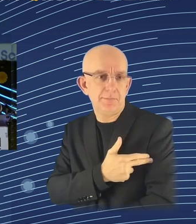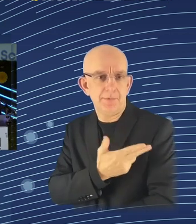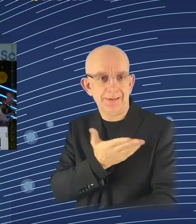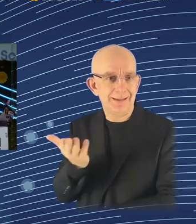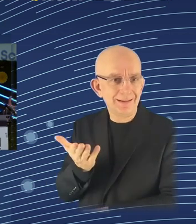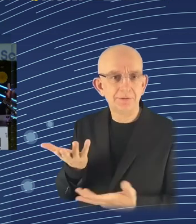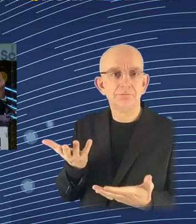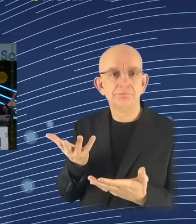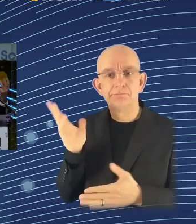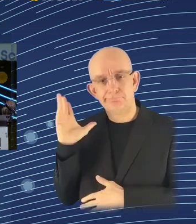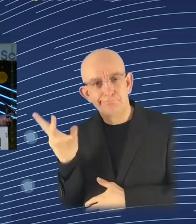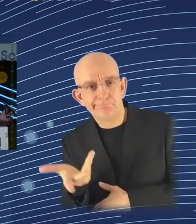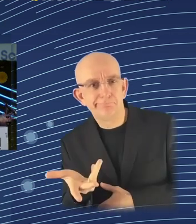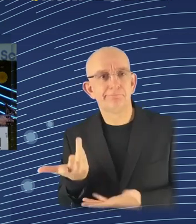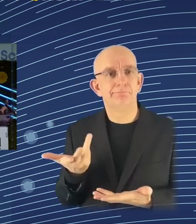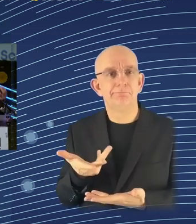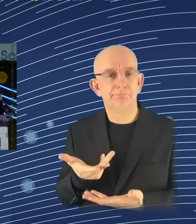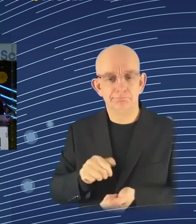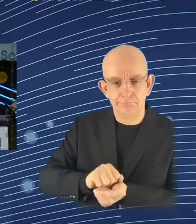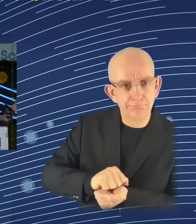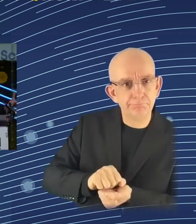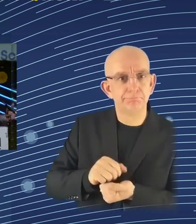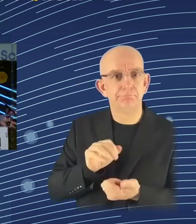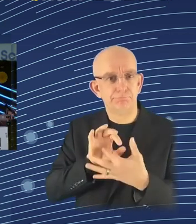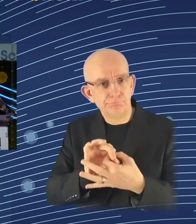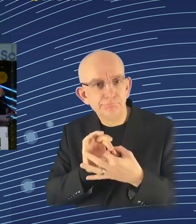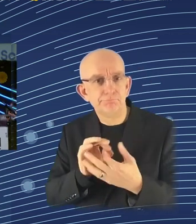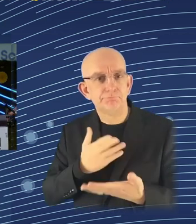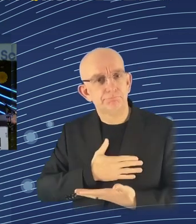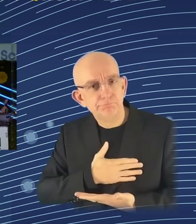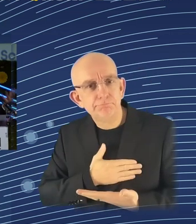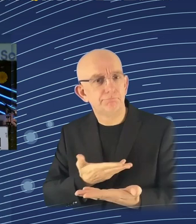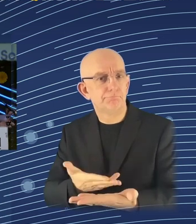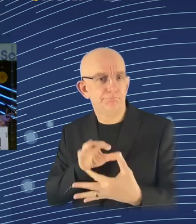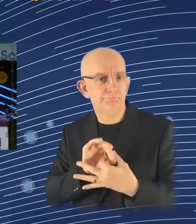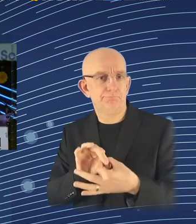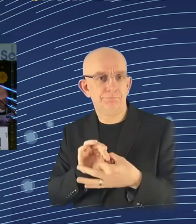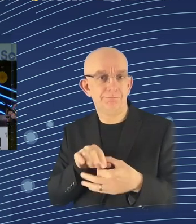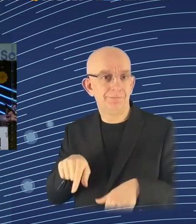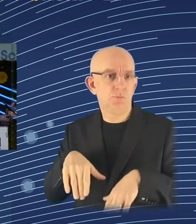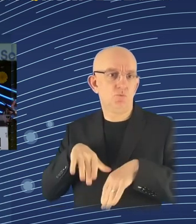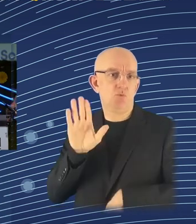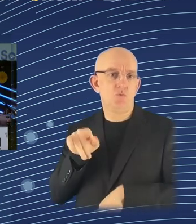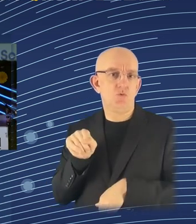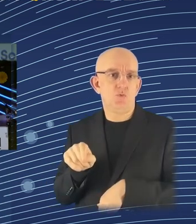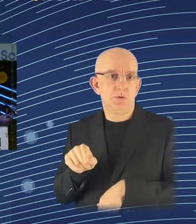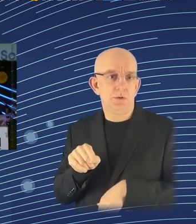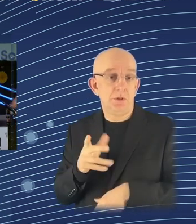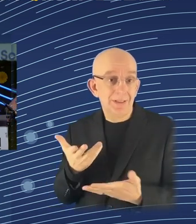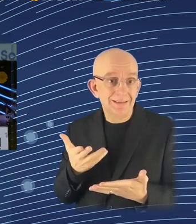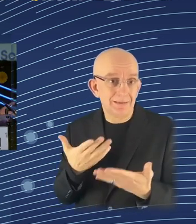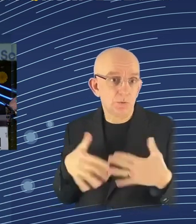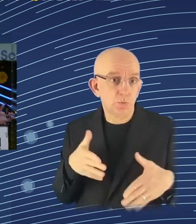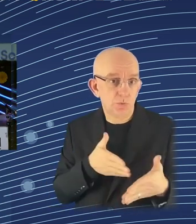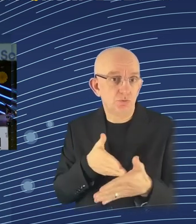these jobs attractive for a large number of workers because if you say to them there will be jobs in the health and care sector, there will be jobs in hospitality, they might say,